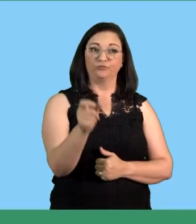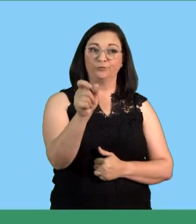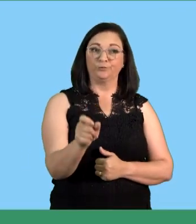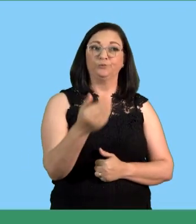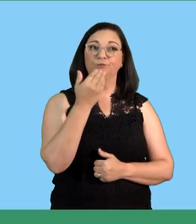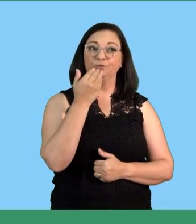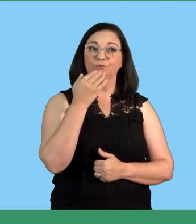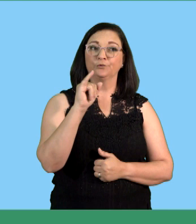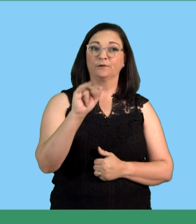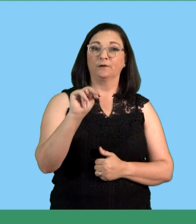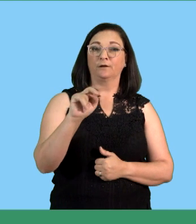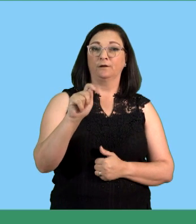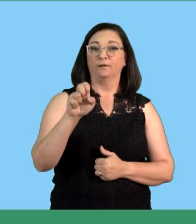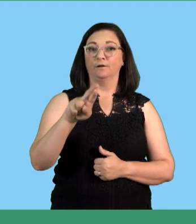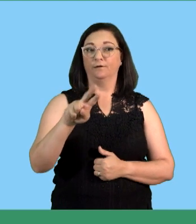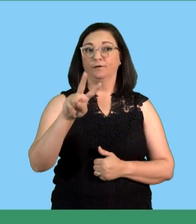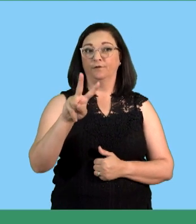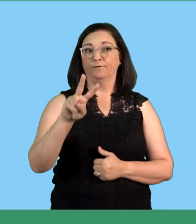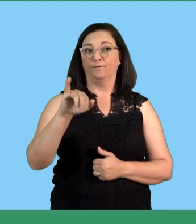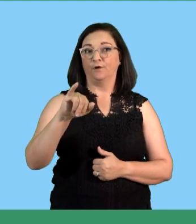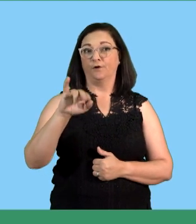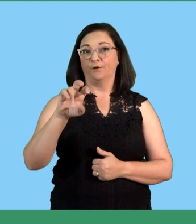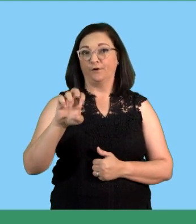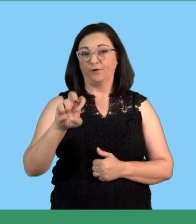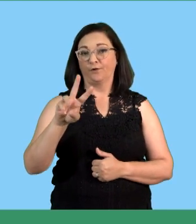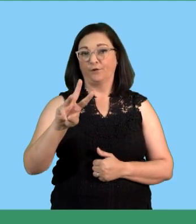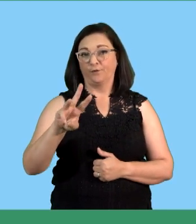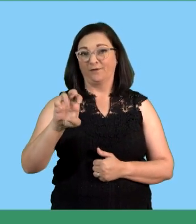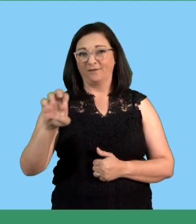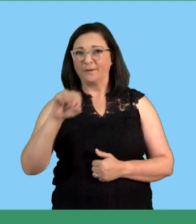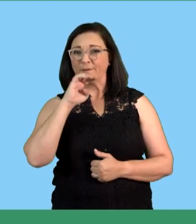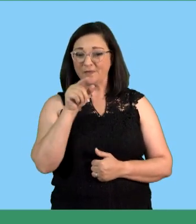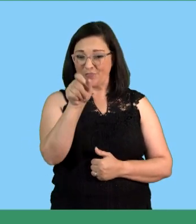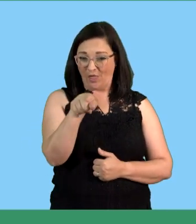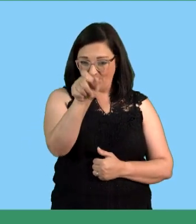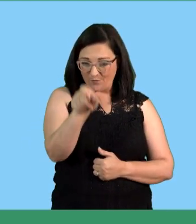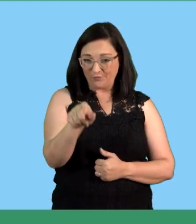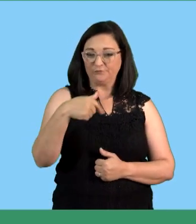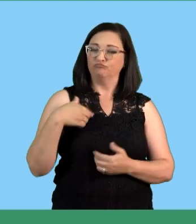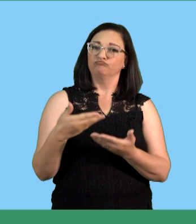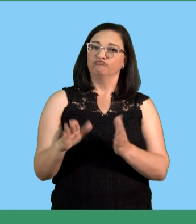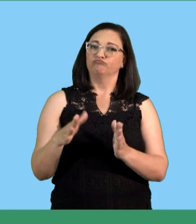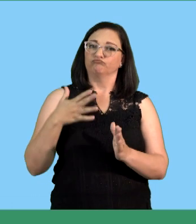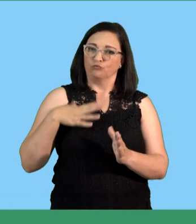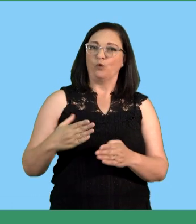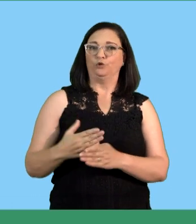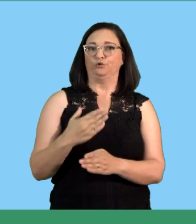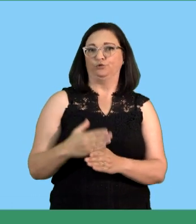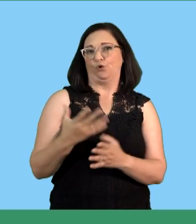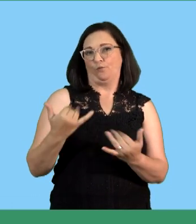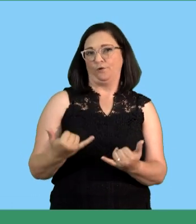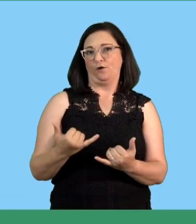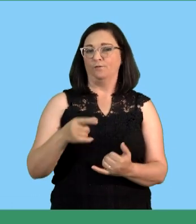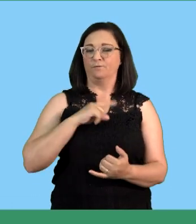an interviewee which refers to the job applicant who made himself or herself available for the interview after being